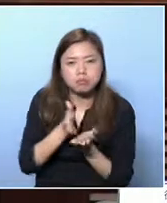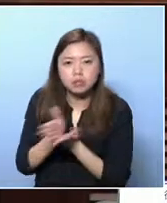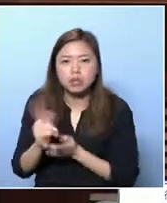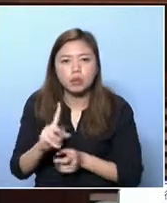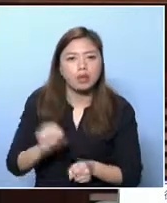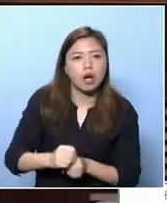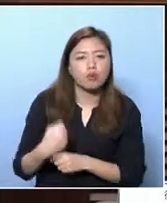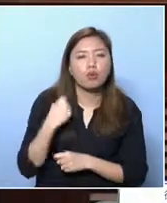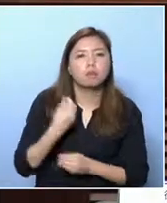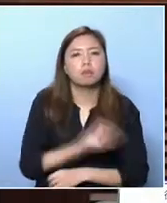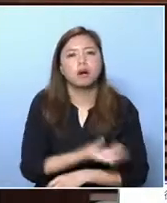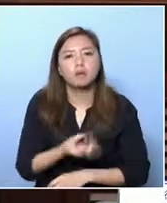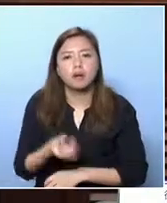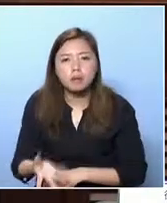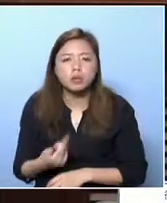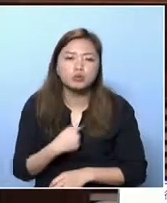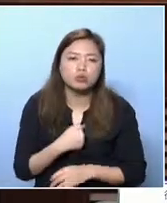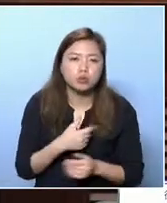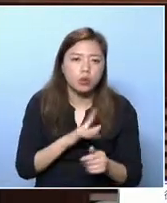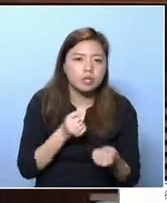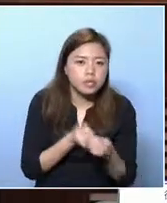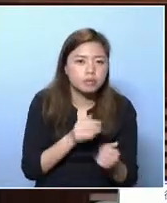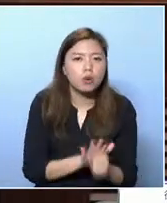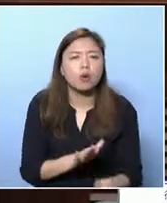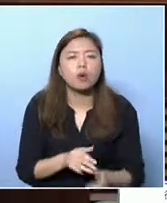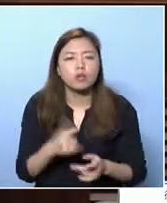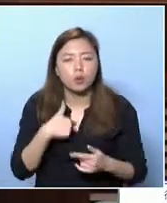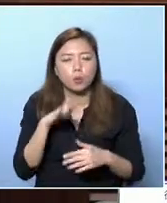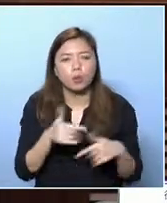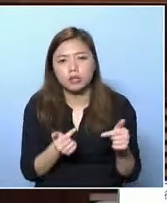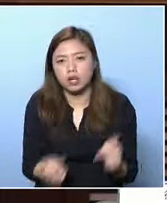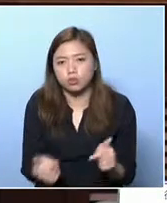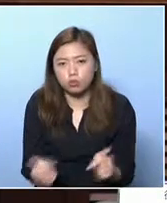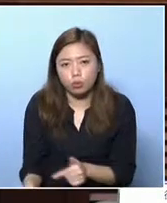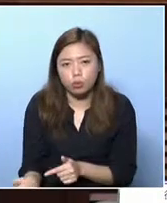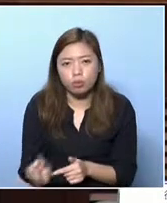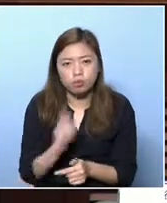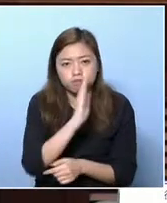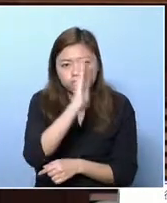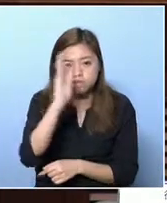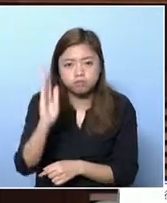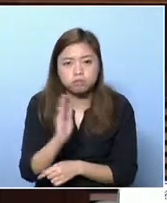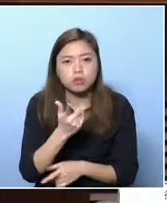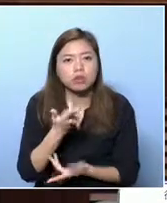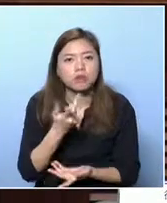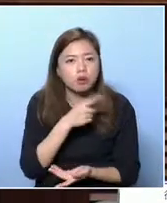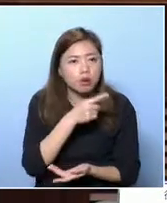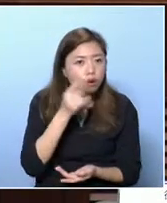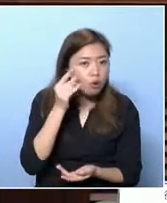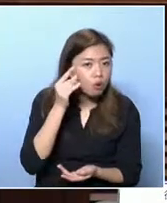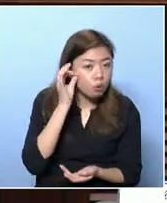families as home carers. We would like to provide more support